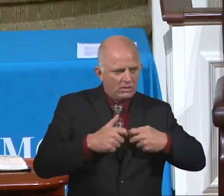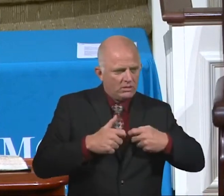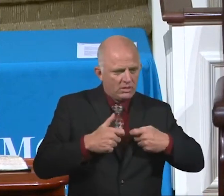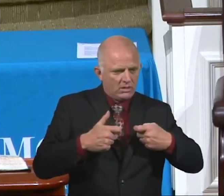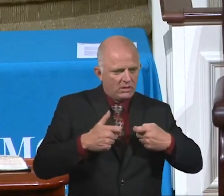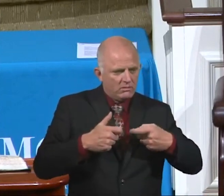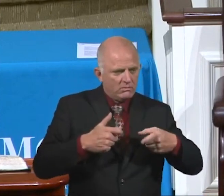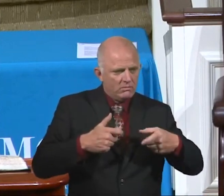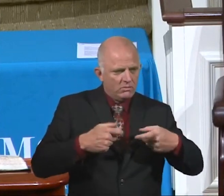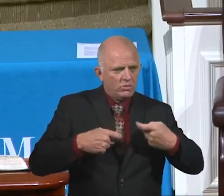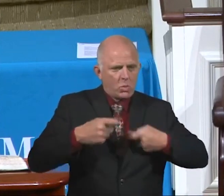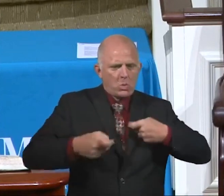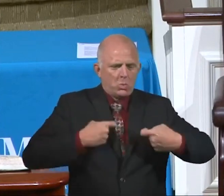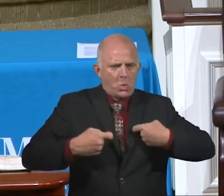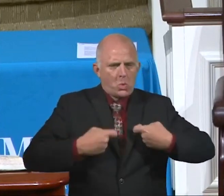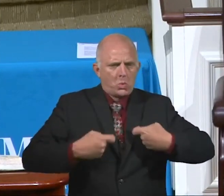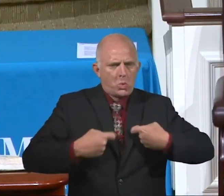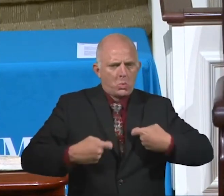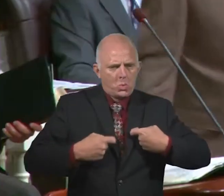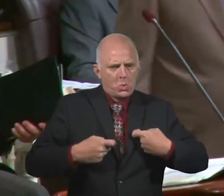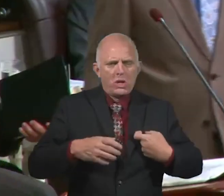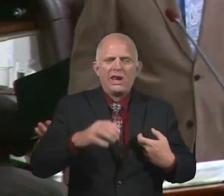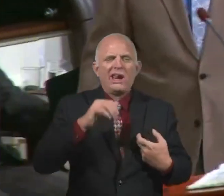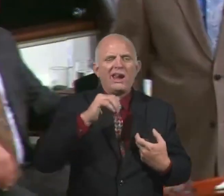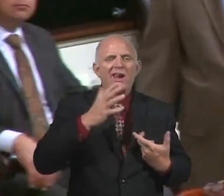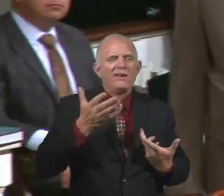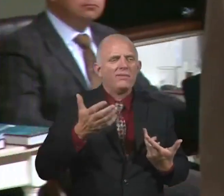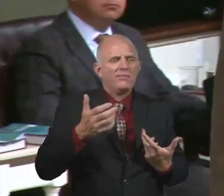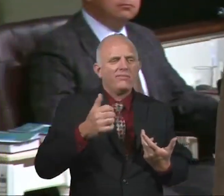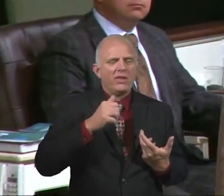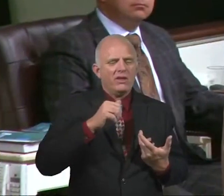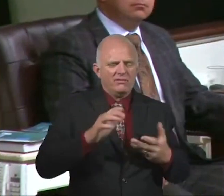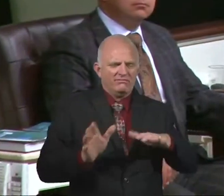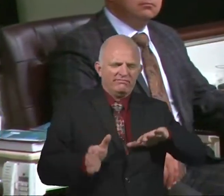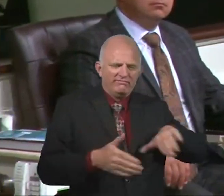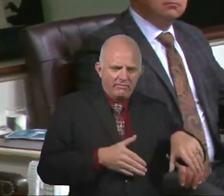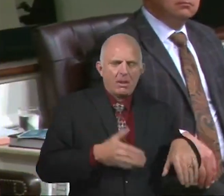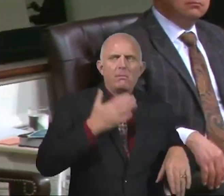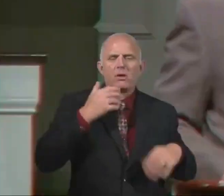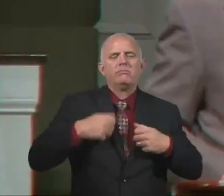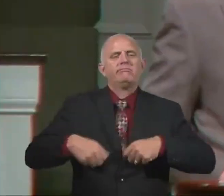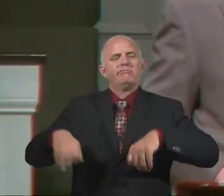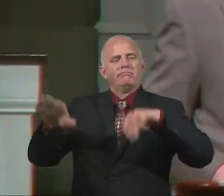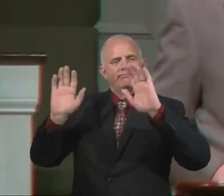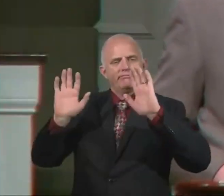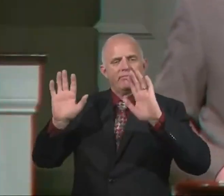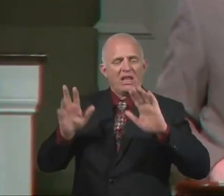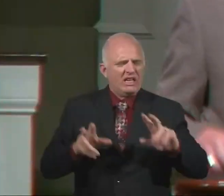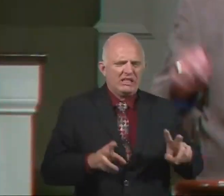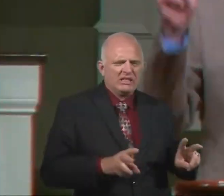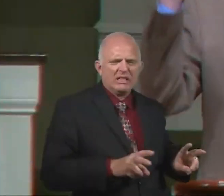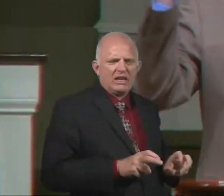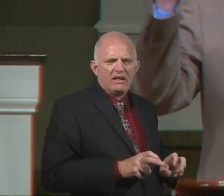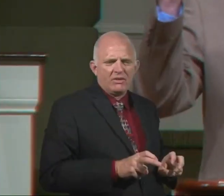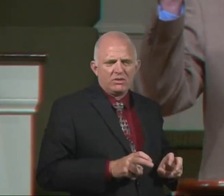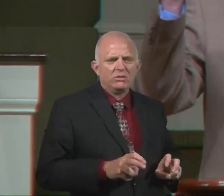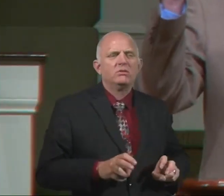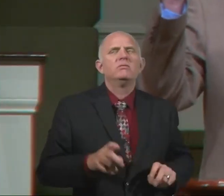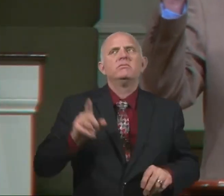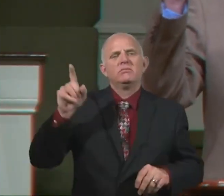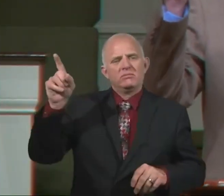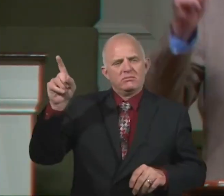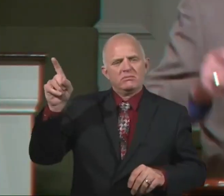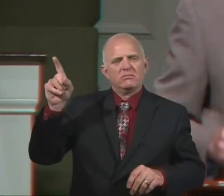be simple. Be submissive. And you're going to have to be selfless. This battle is not about you. It's not about me. It's about him.